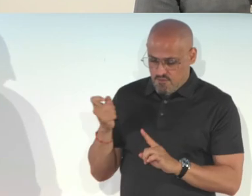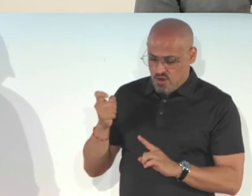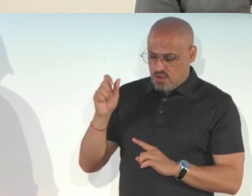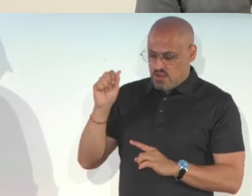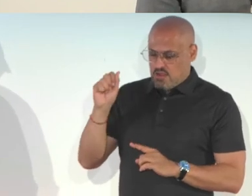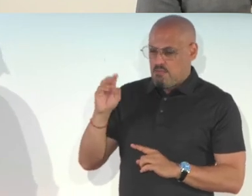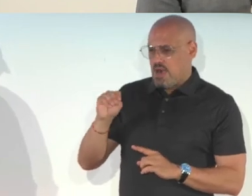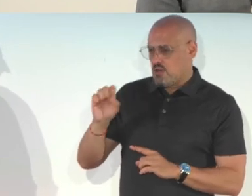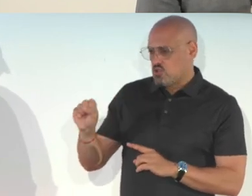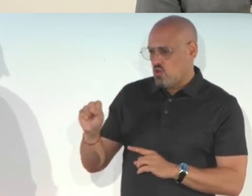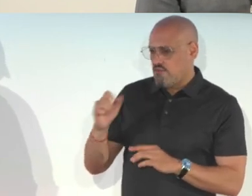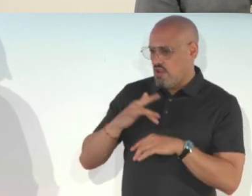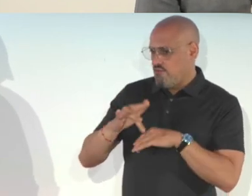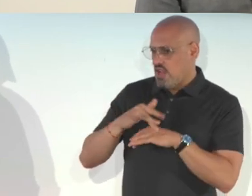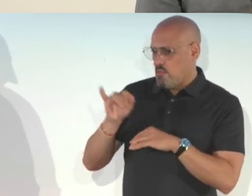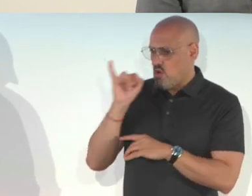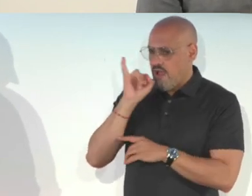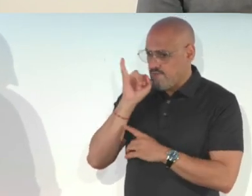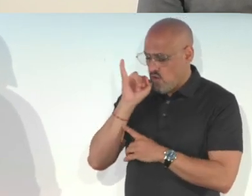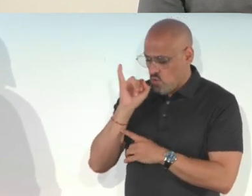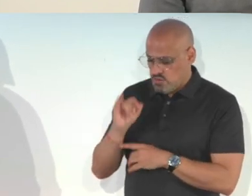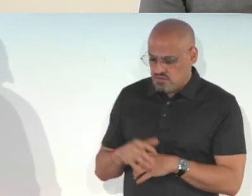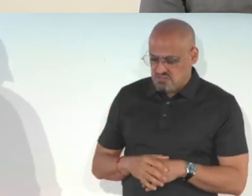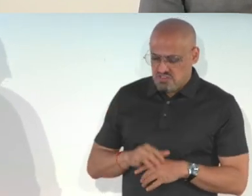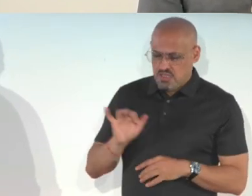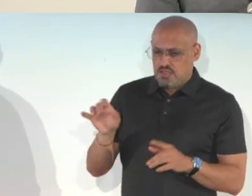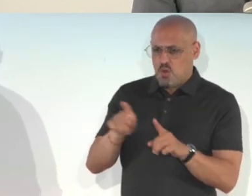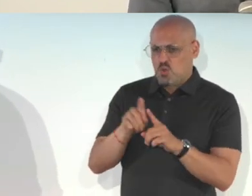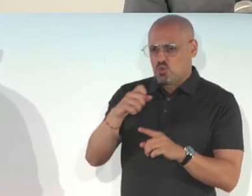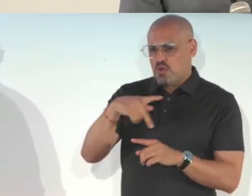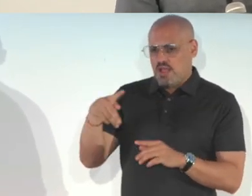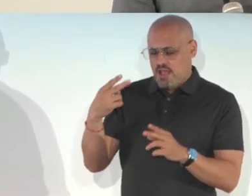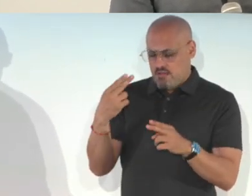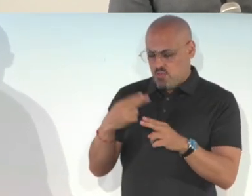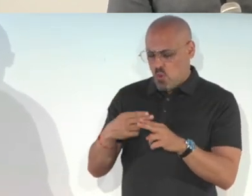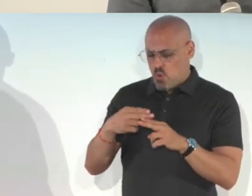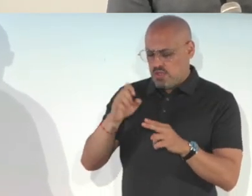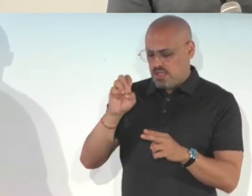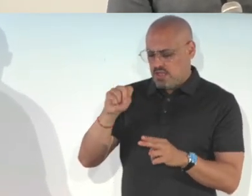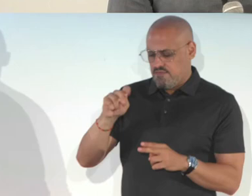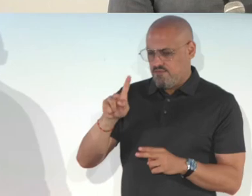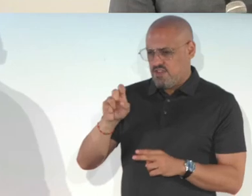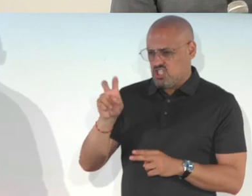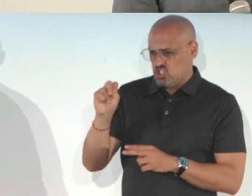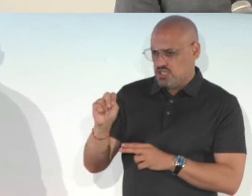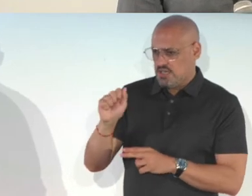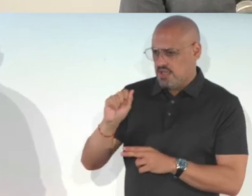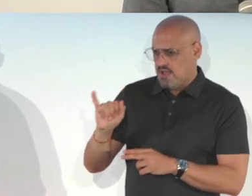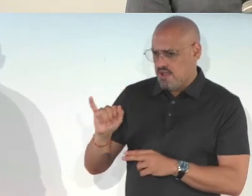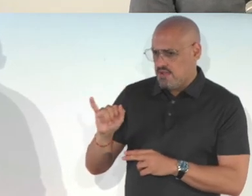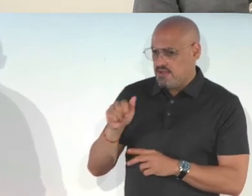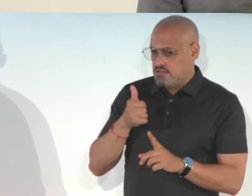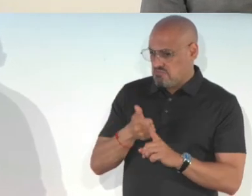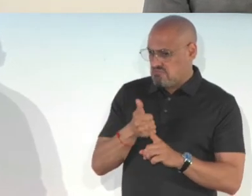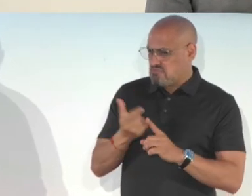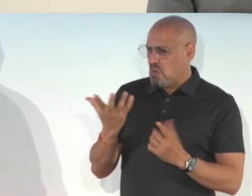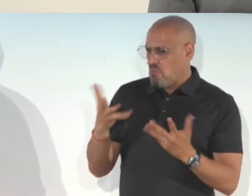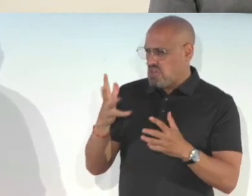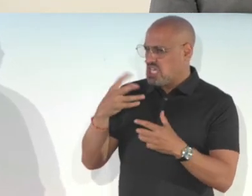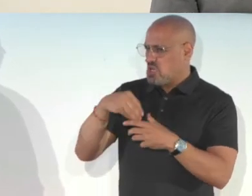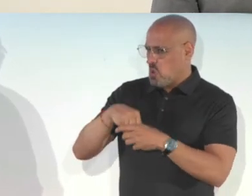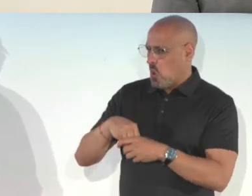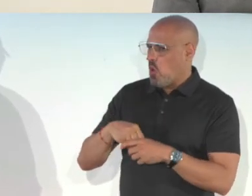available on iPhones. There's also an app called Envision AI, which Envision has also incorporated